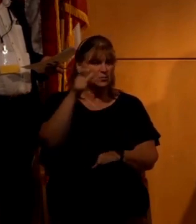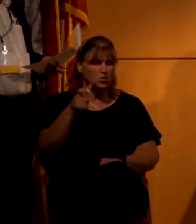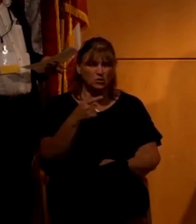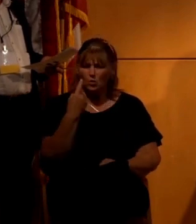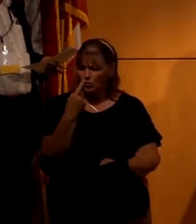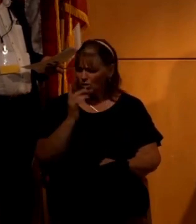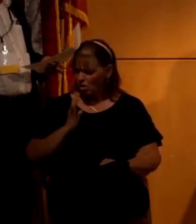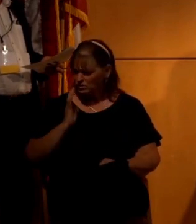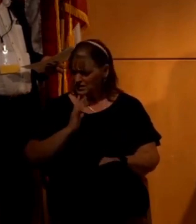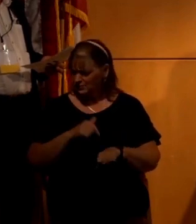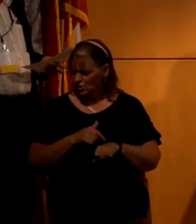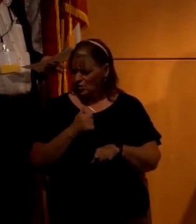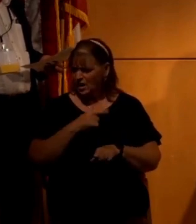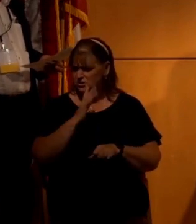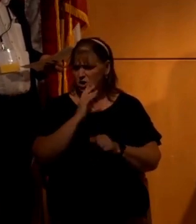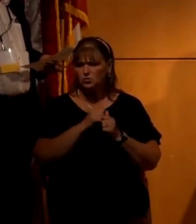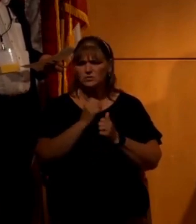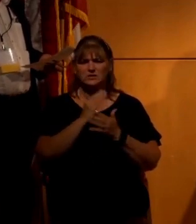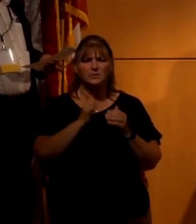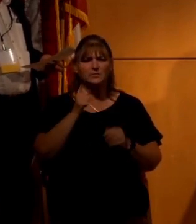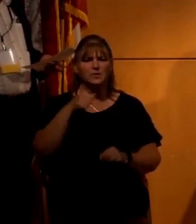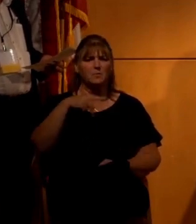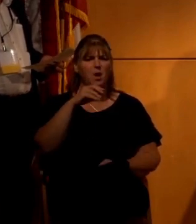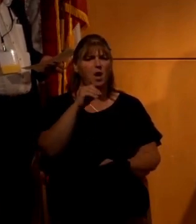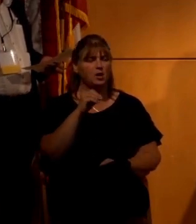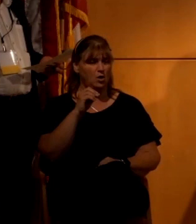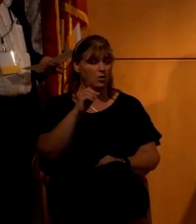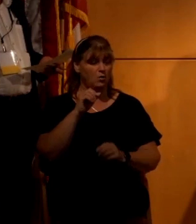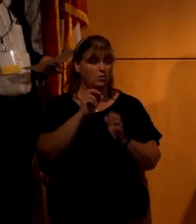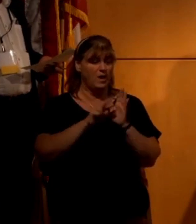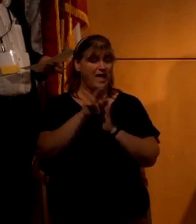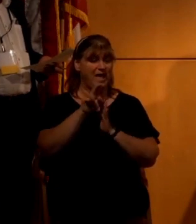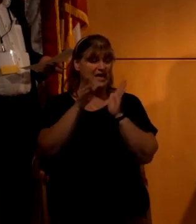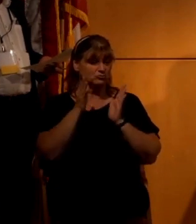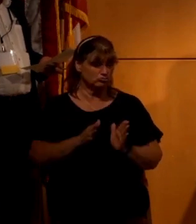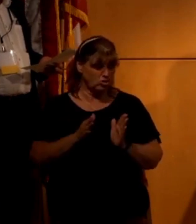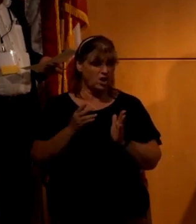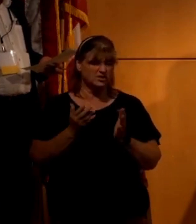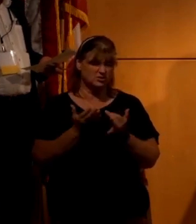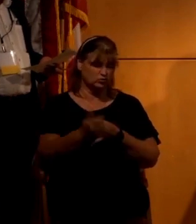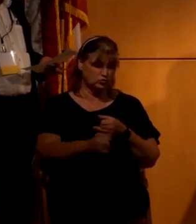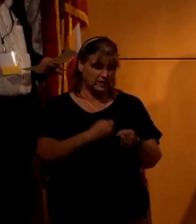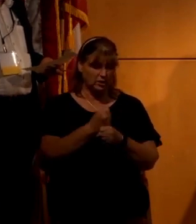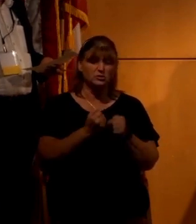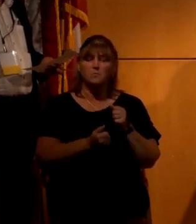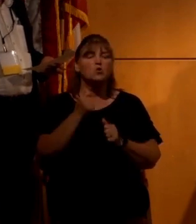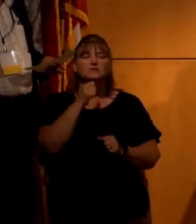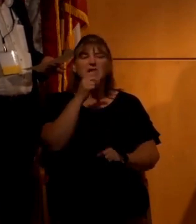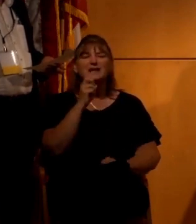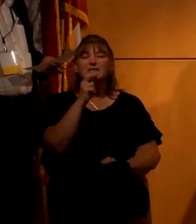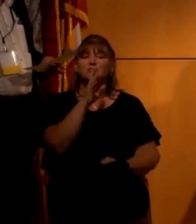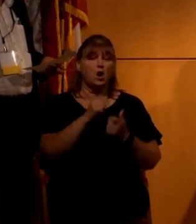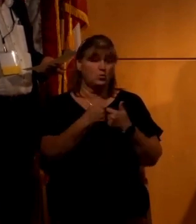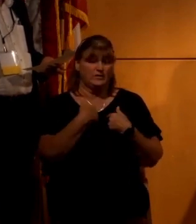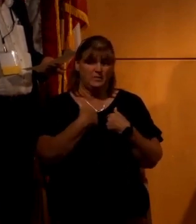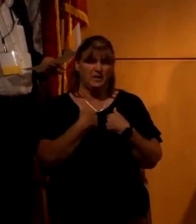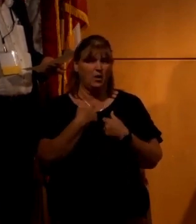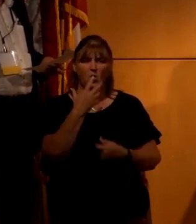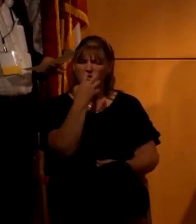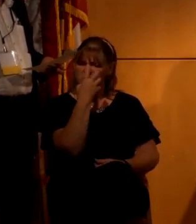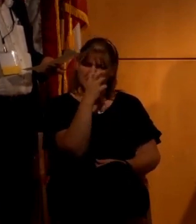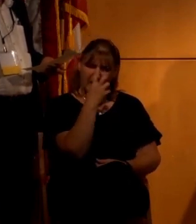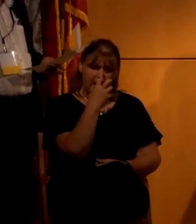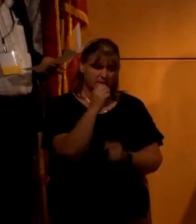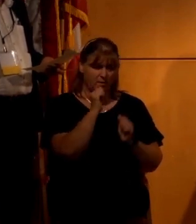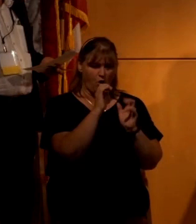a long time ago, I, I talked to some of the Apollo astronauts, uh, at different meetings over the years, and most of them wouldn't even talk to me. They were so angry